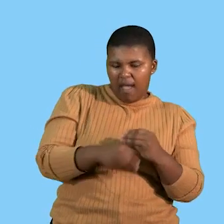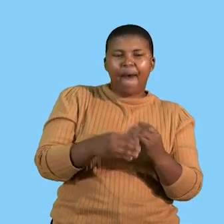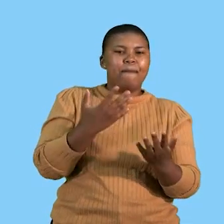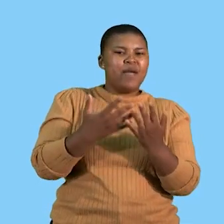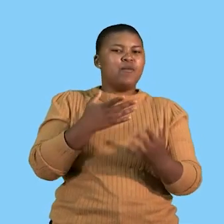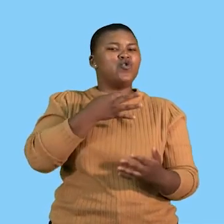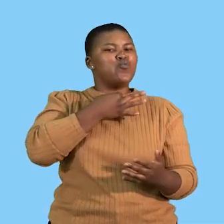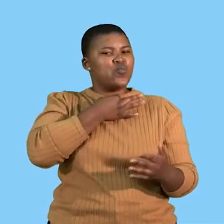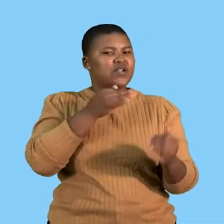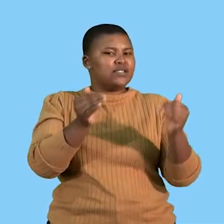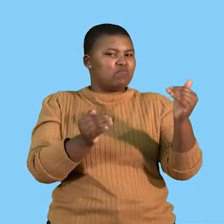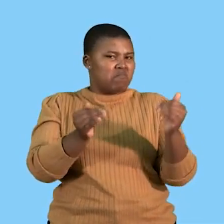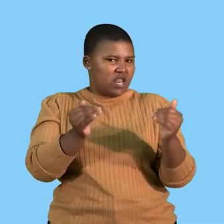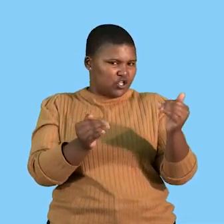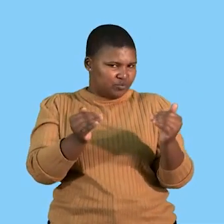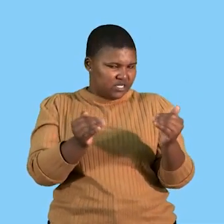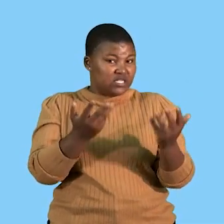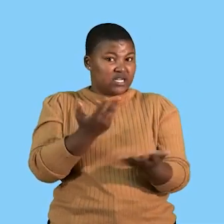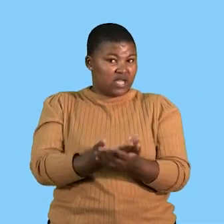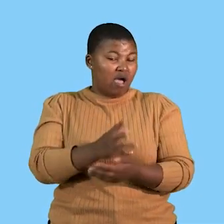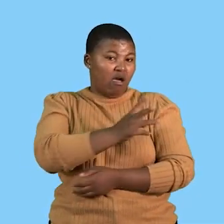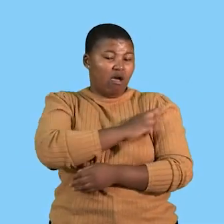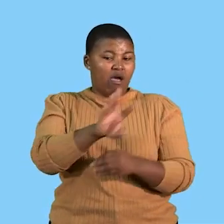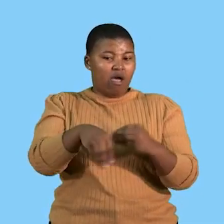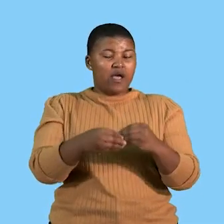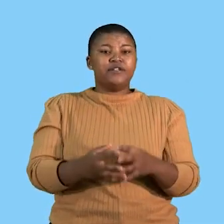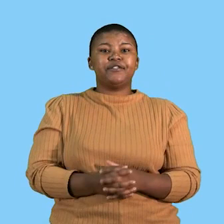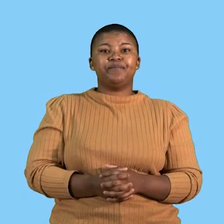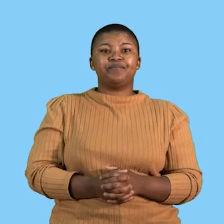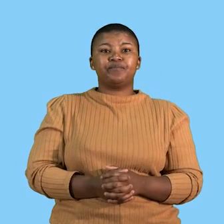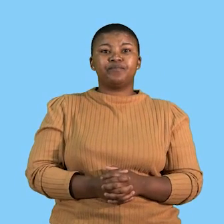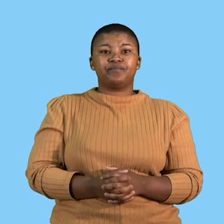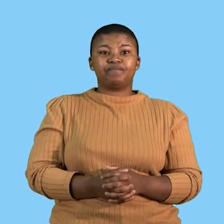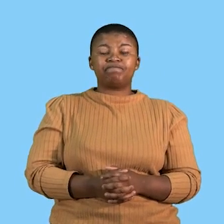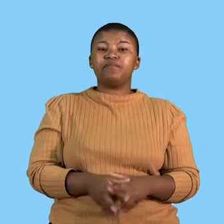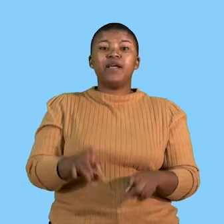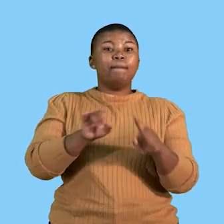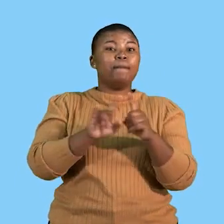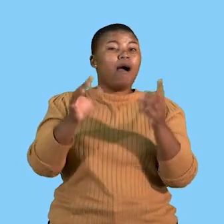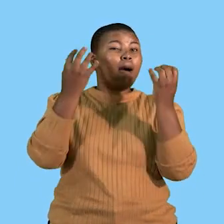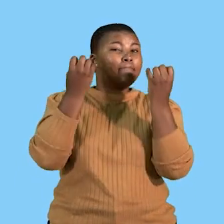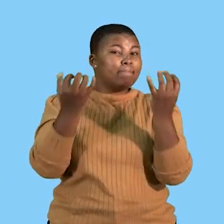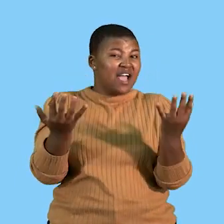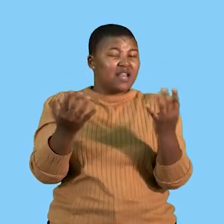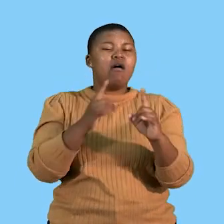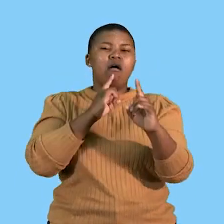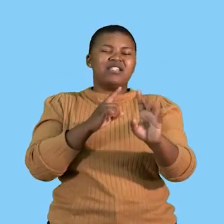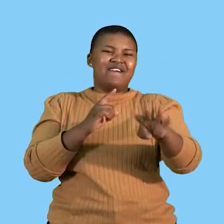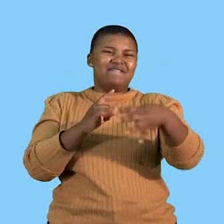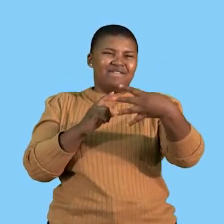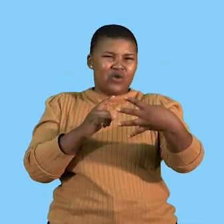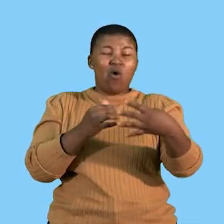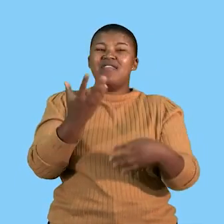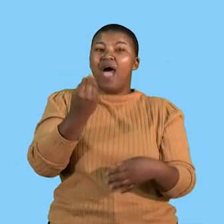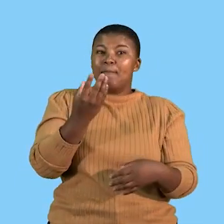then you may answer maybe risk management. But when stating how many to answer, you can